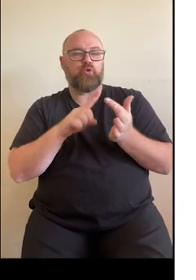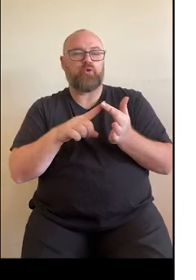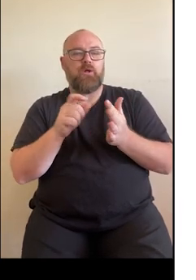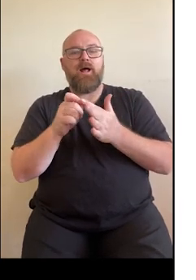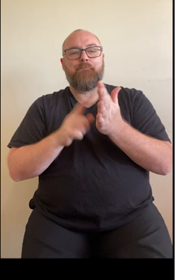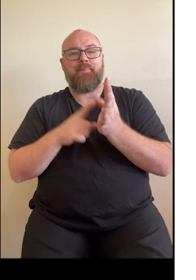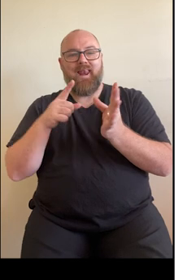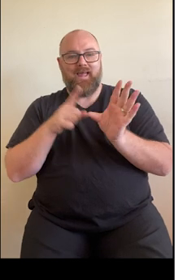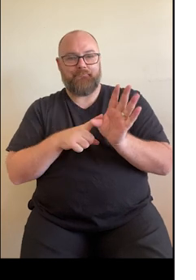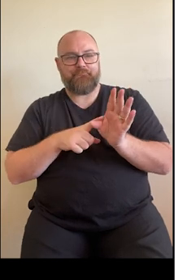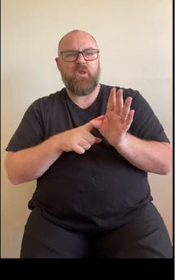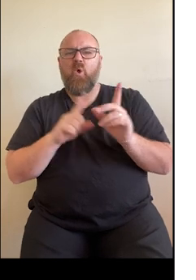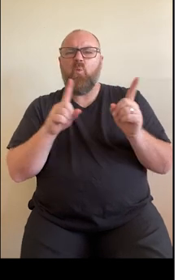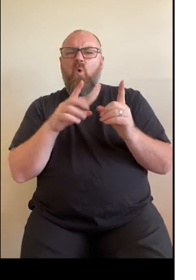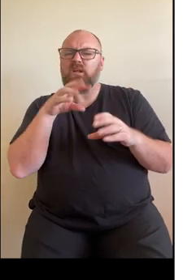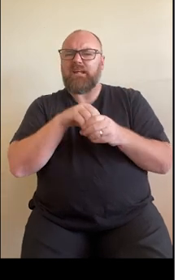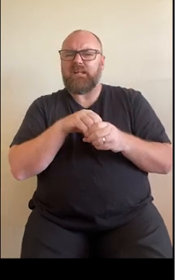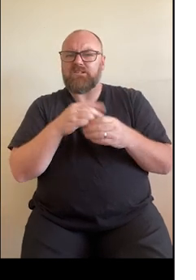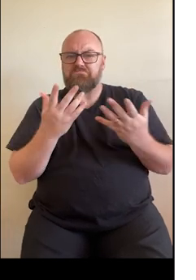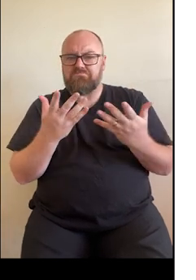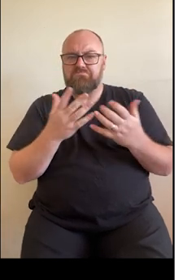So what is in My Health Record?